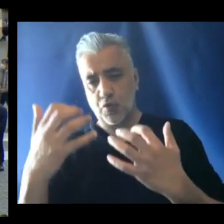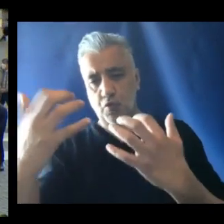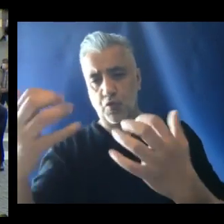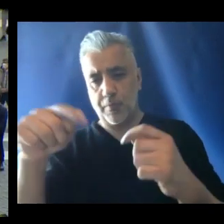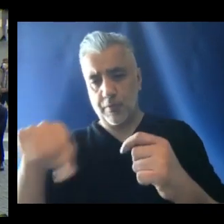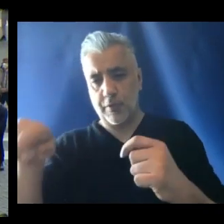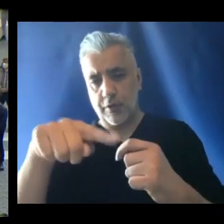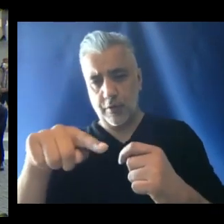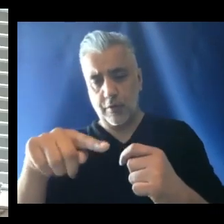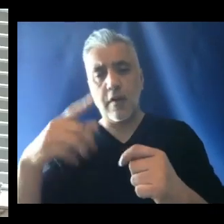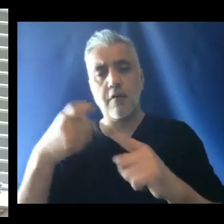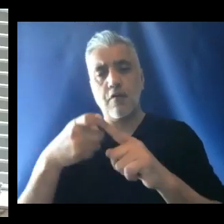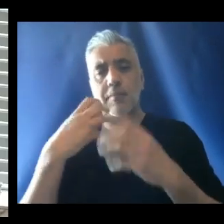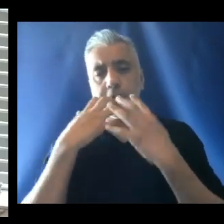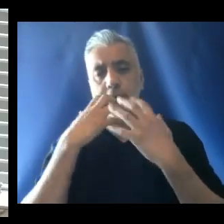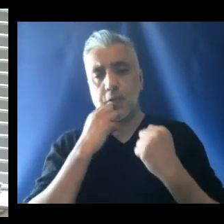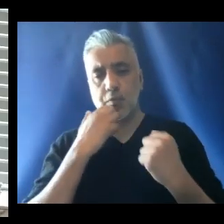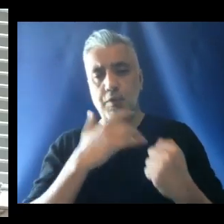of the Sacred Heart.